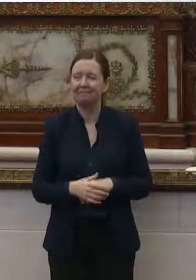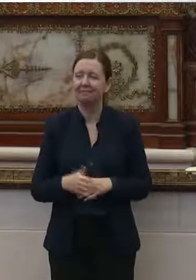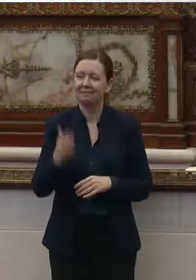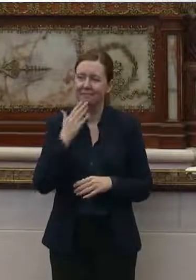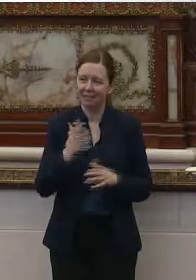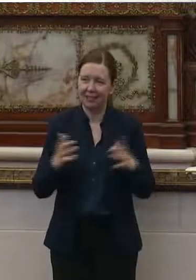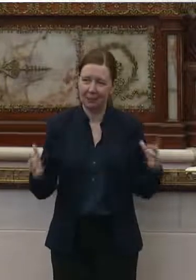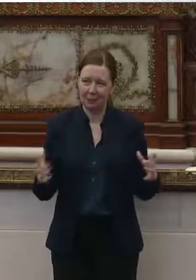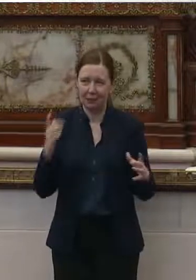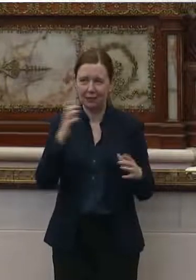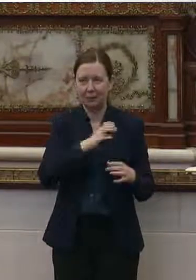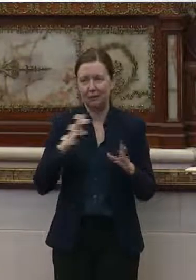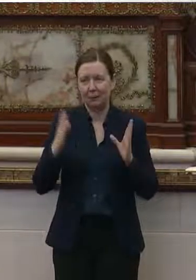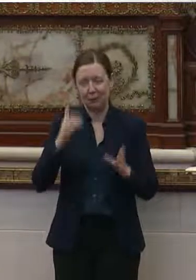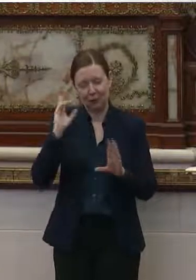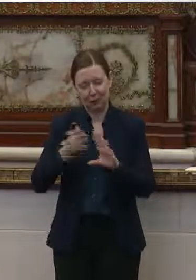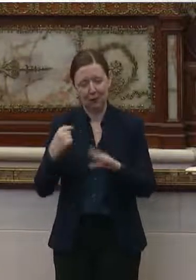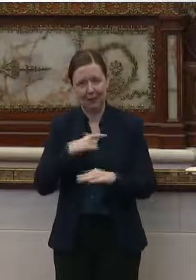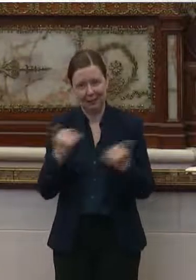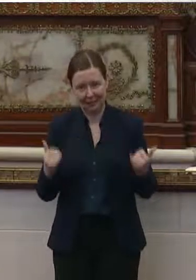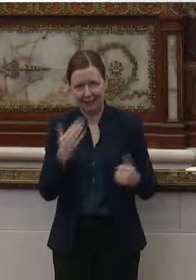Thank you so much commissioner for joining us today.